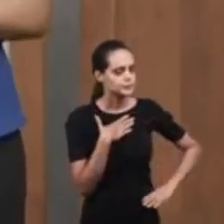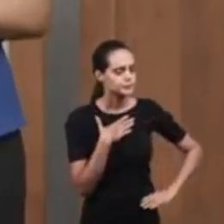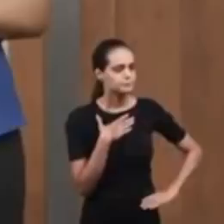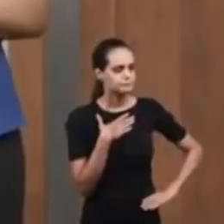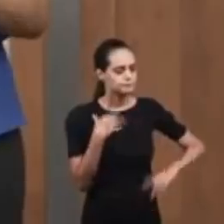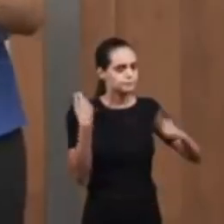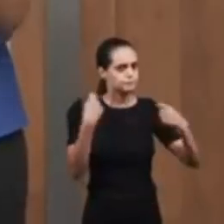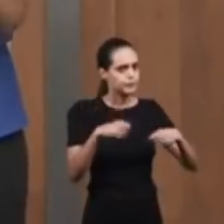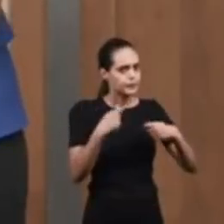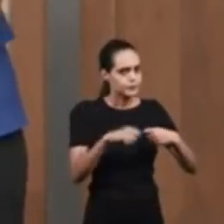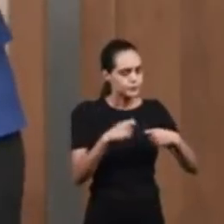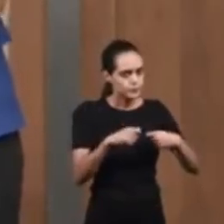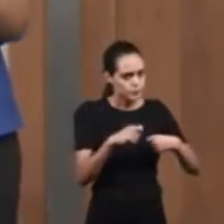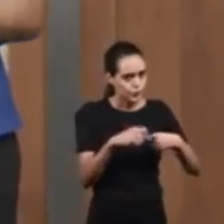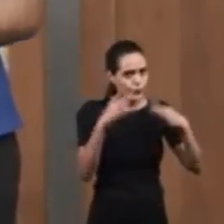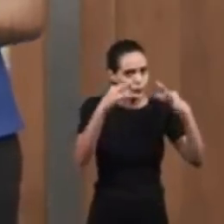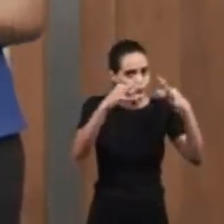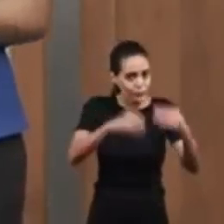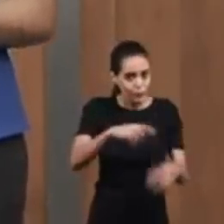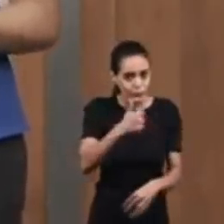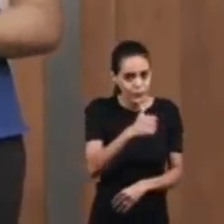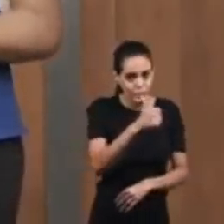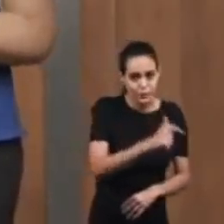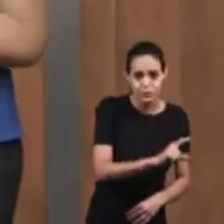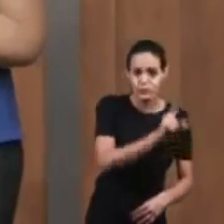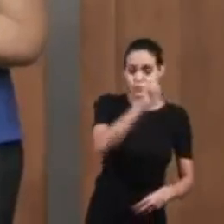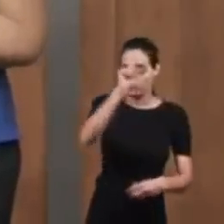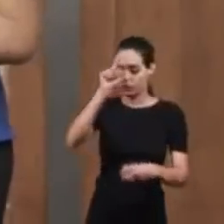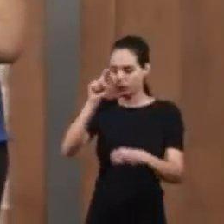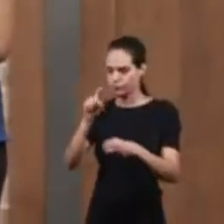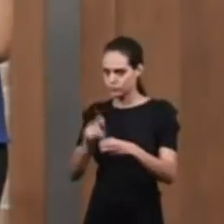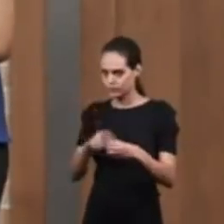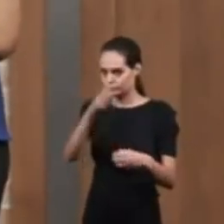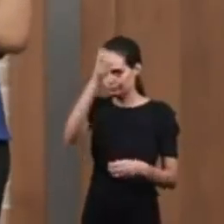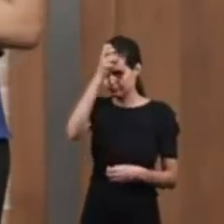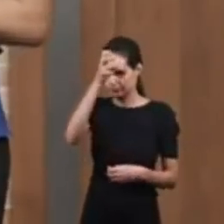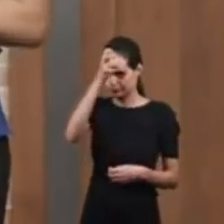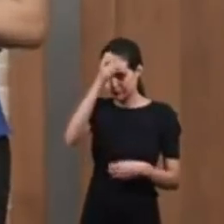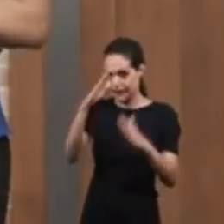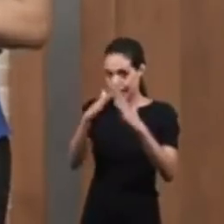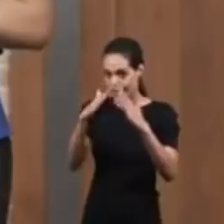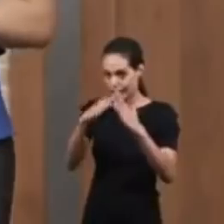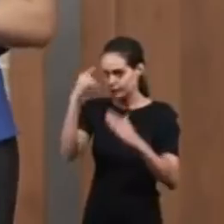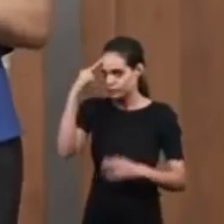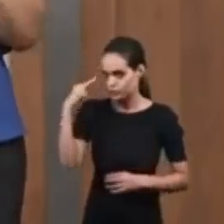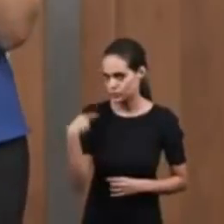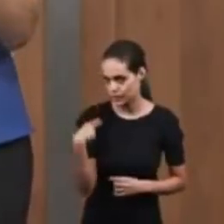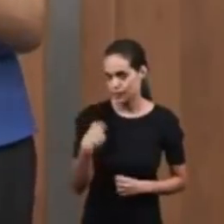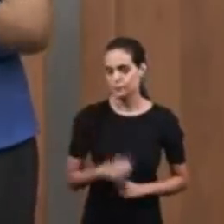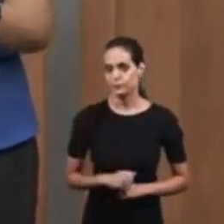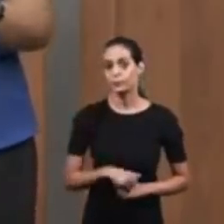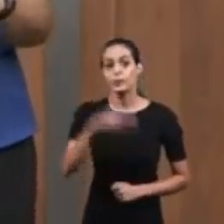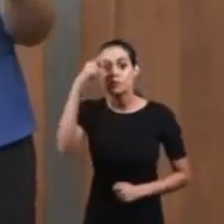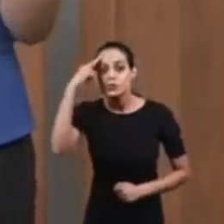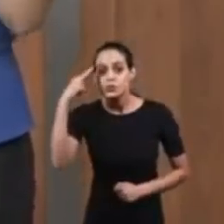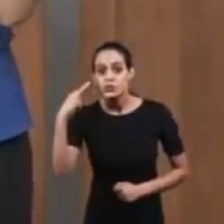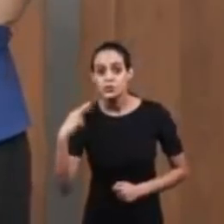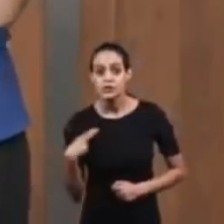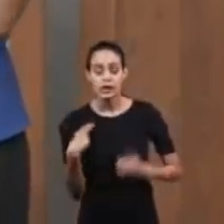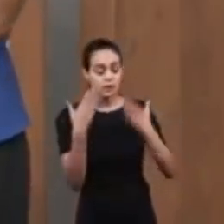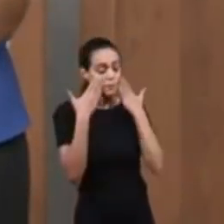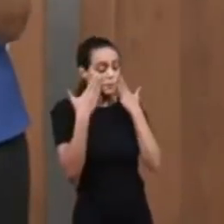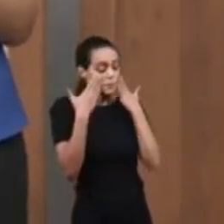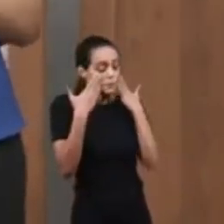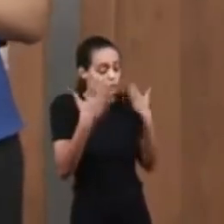When they got to Joseph's house In that moment Joseph revealed himself to his brothers